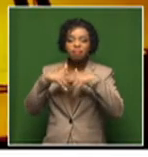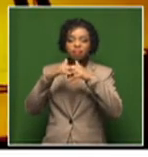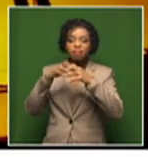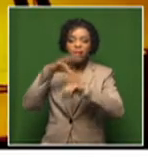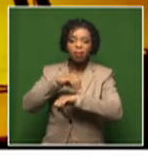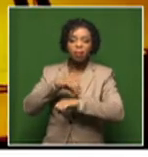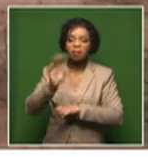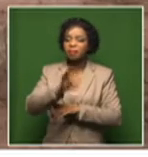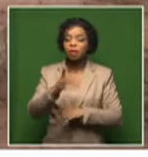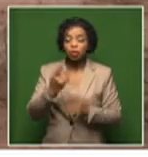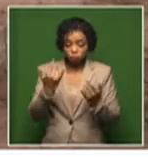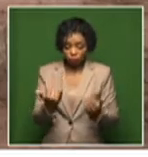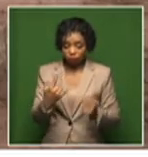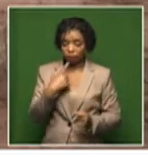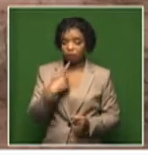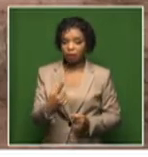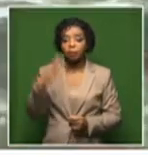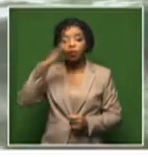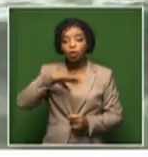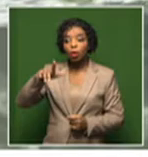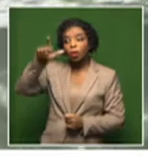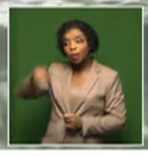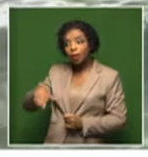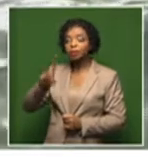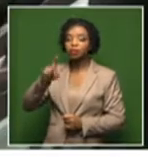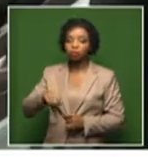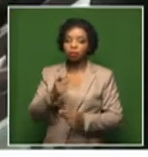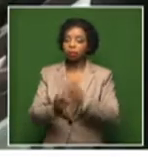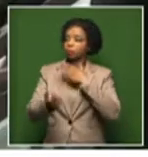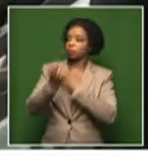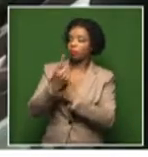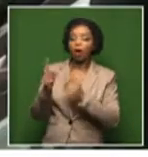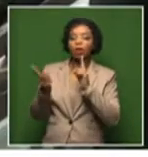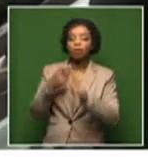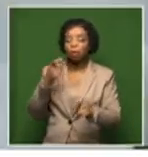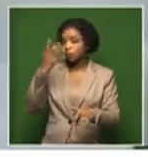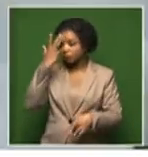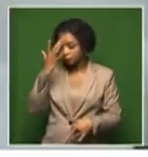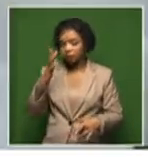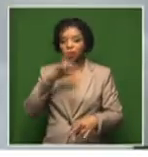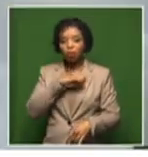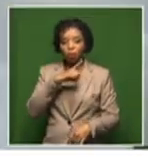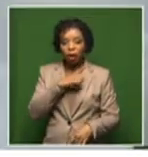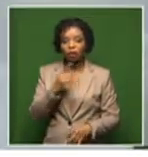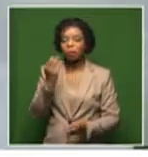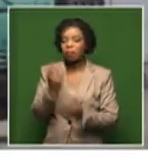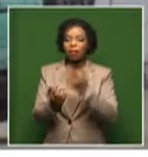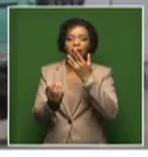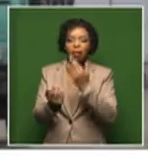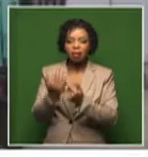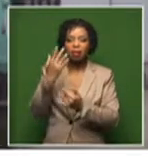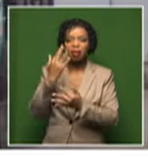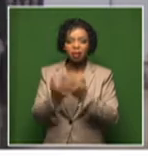should profit from the rising temperatures, seas and human suffering caused by the burning of fossil fuels.